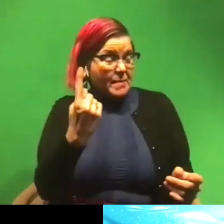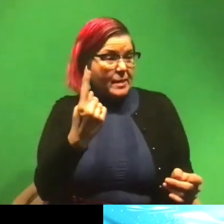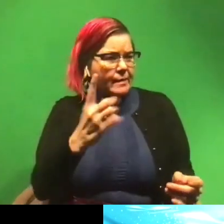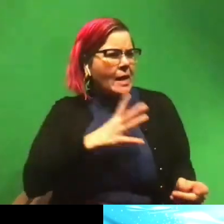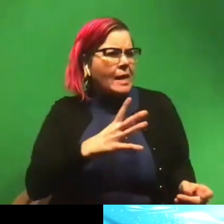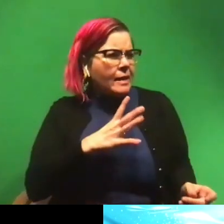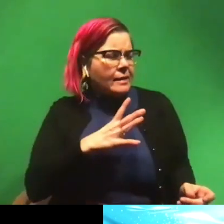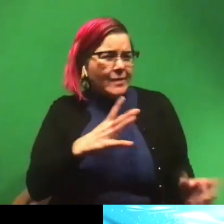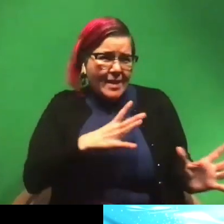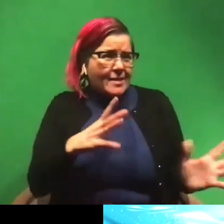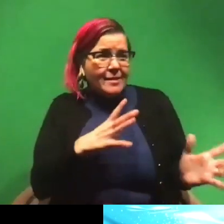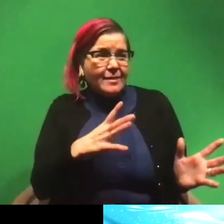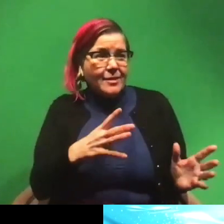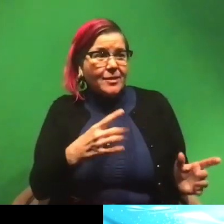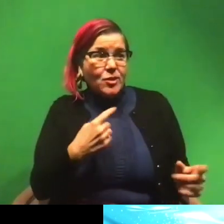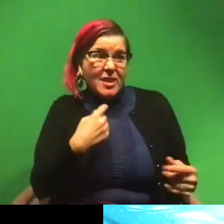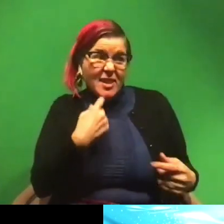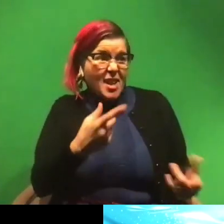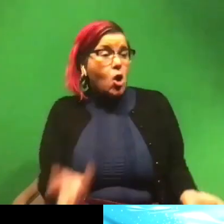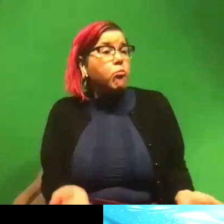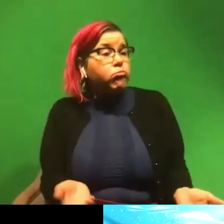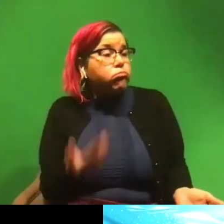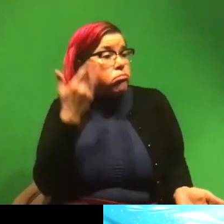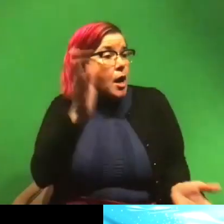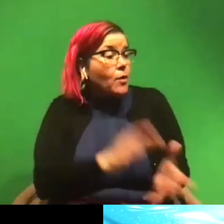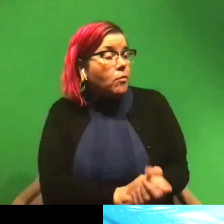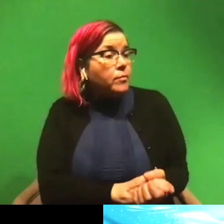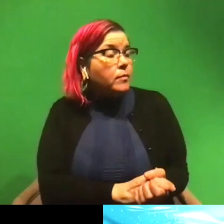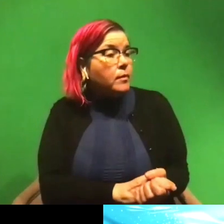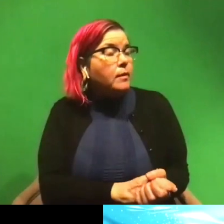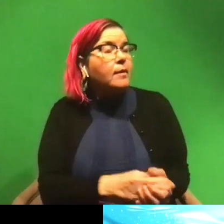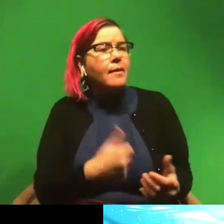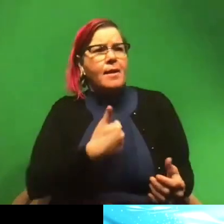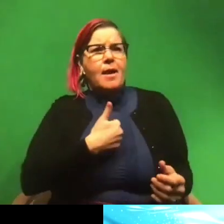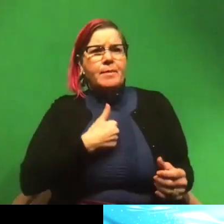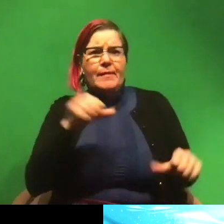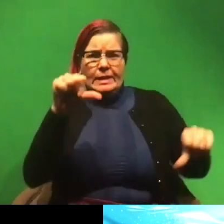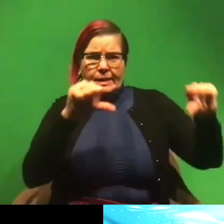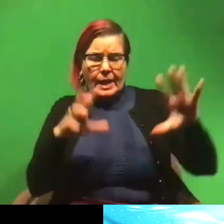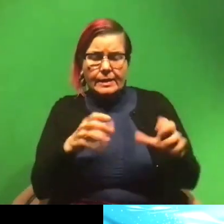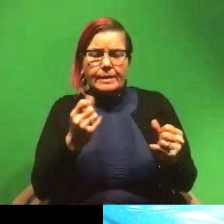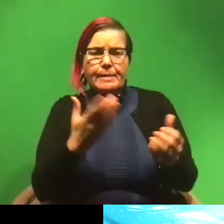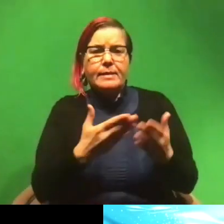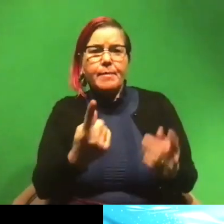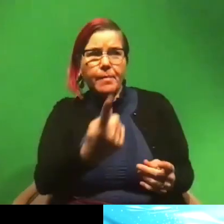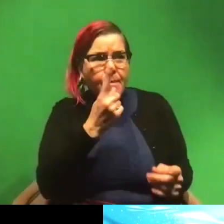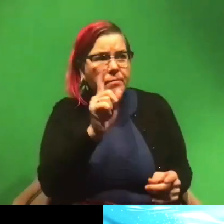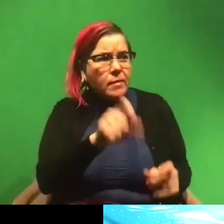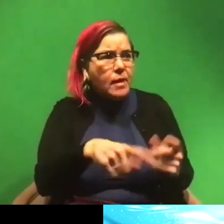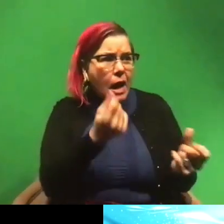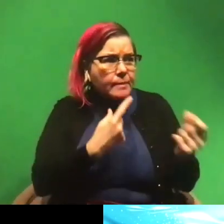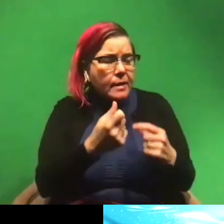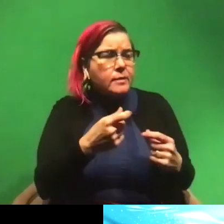fine. It's fine to say that you don't know. I like, I am a scientist and a lot of times people come and ask me questions